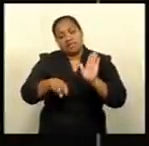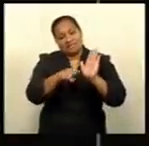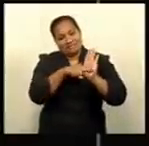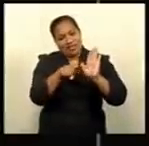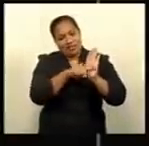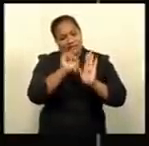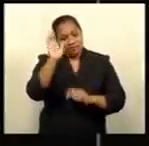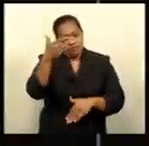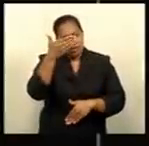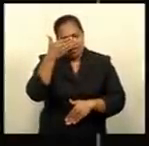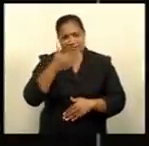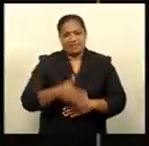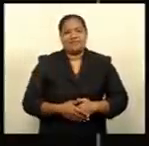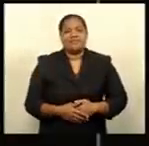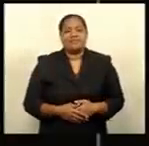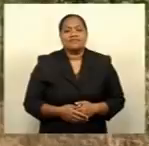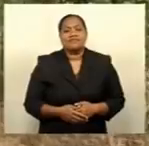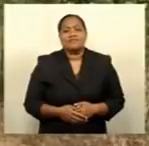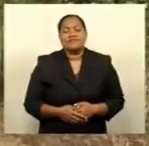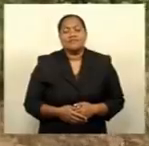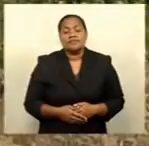Eleanor Turangiviou has more.